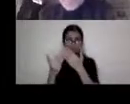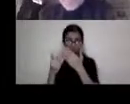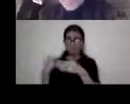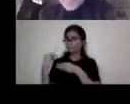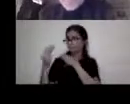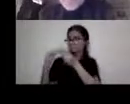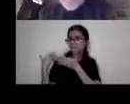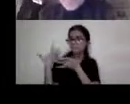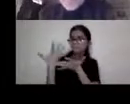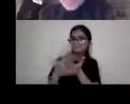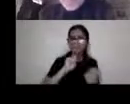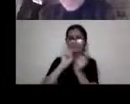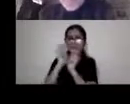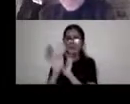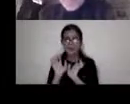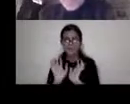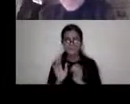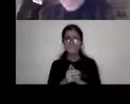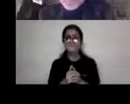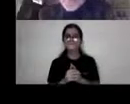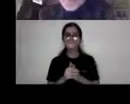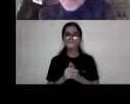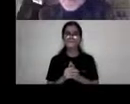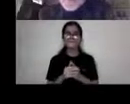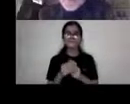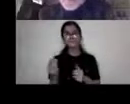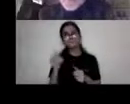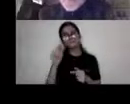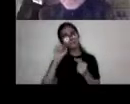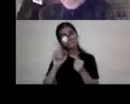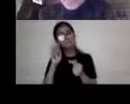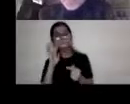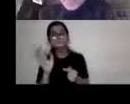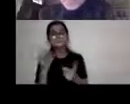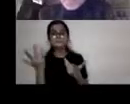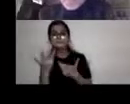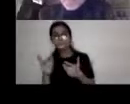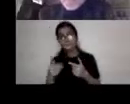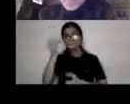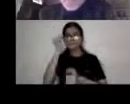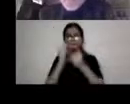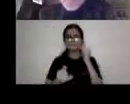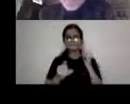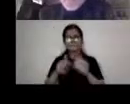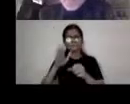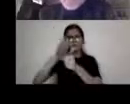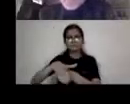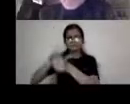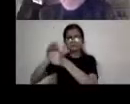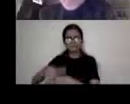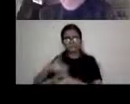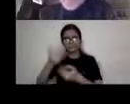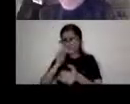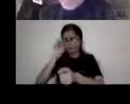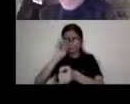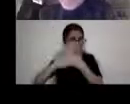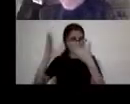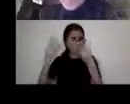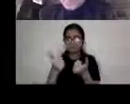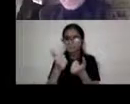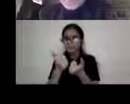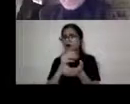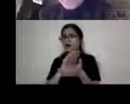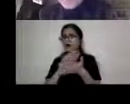Um, so we, you know, one of the things means that this is the end of the dominance of the North, uh, in terms of, uh,